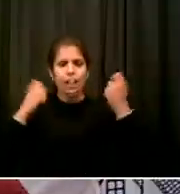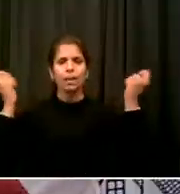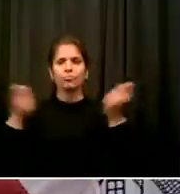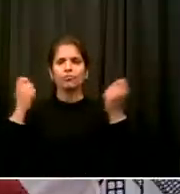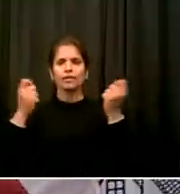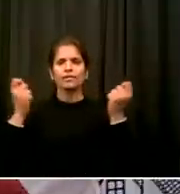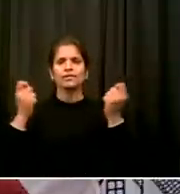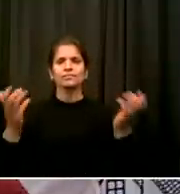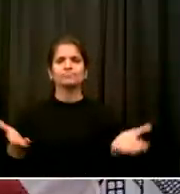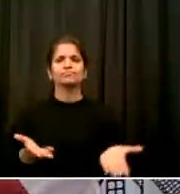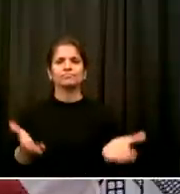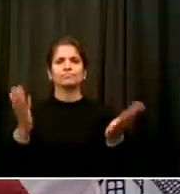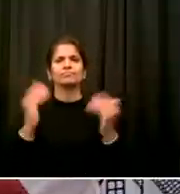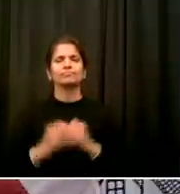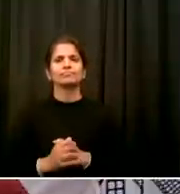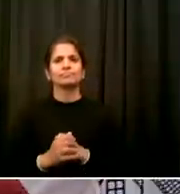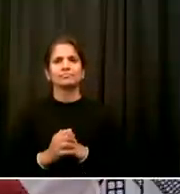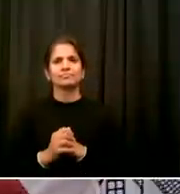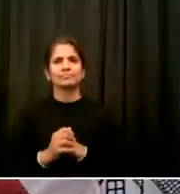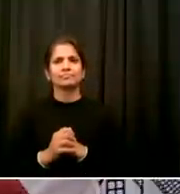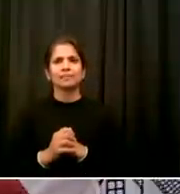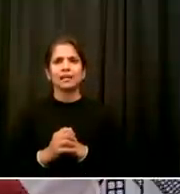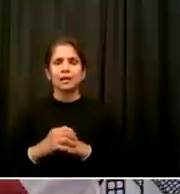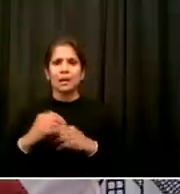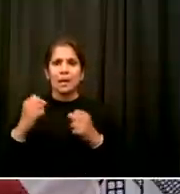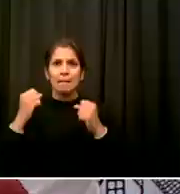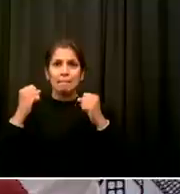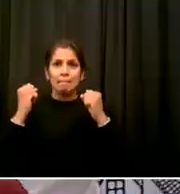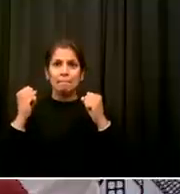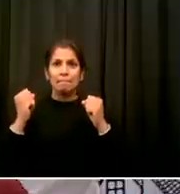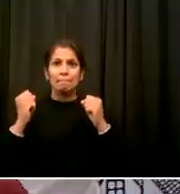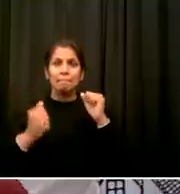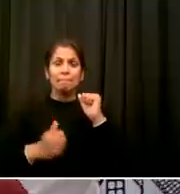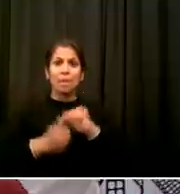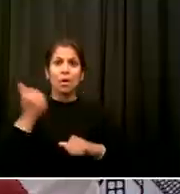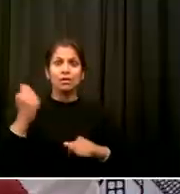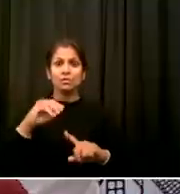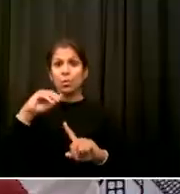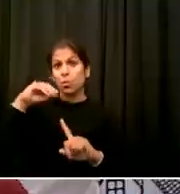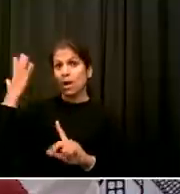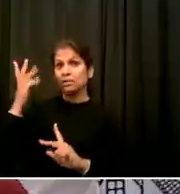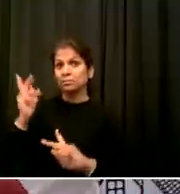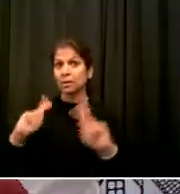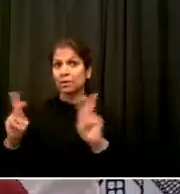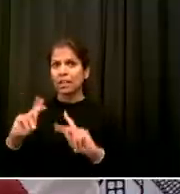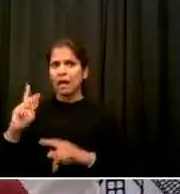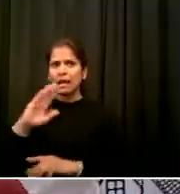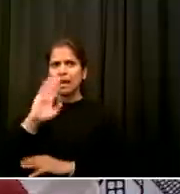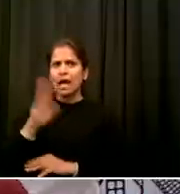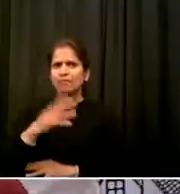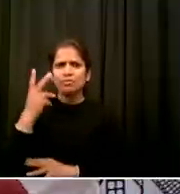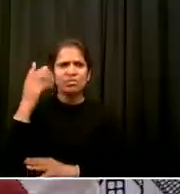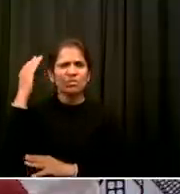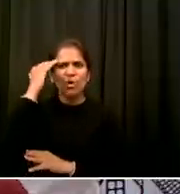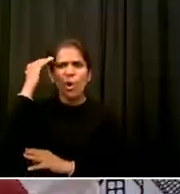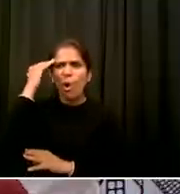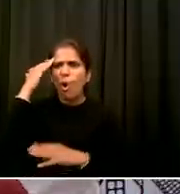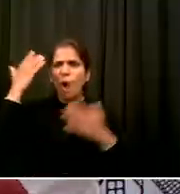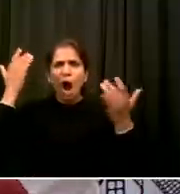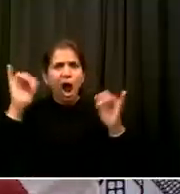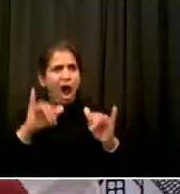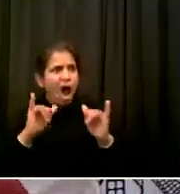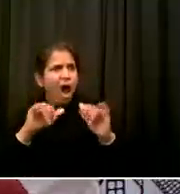to a huge percentage of white Americans It's an obvious metaphor for the whole reality